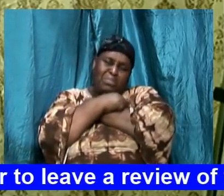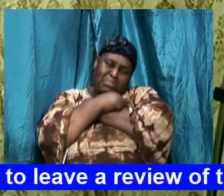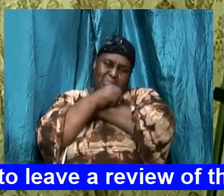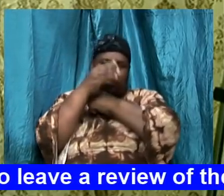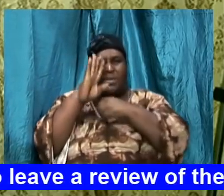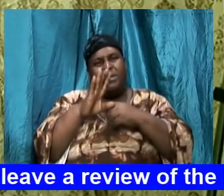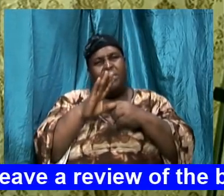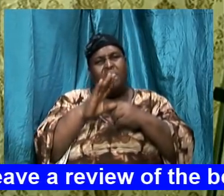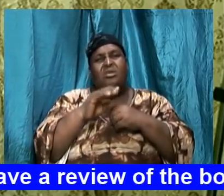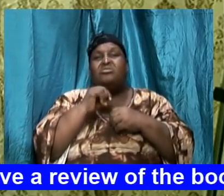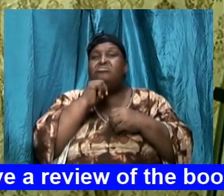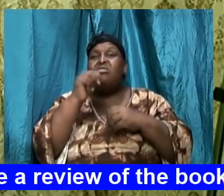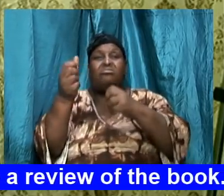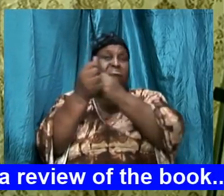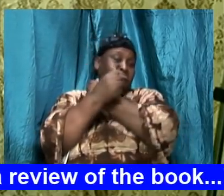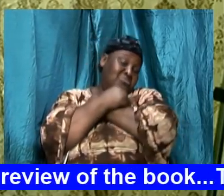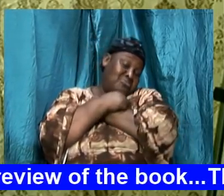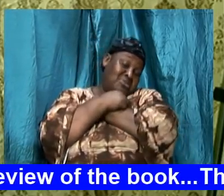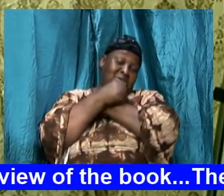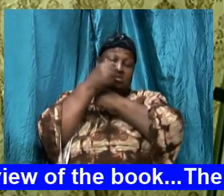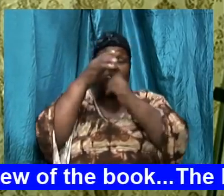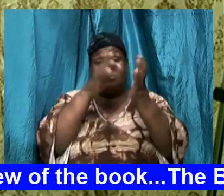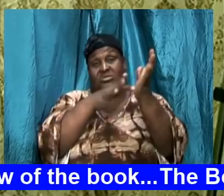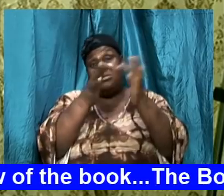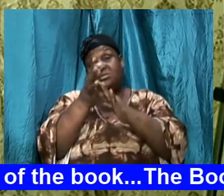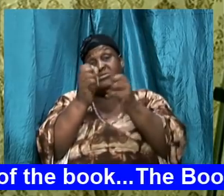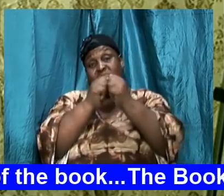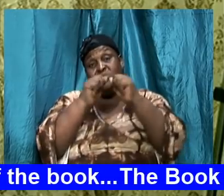don make anybody fool us it not going to